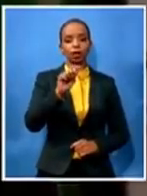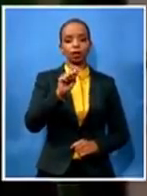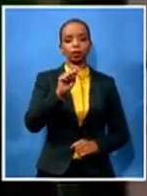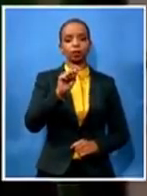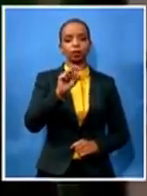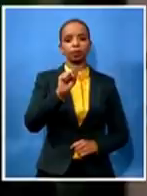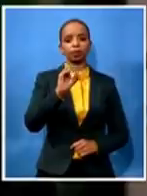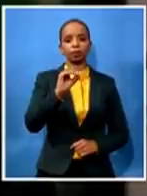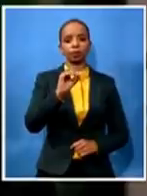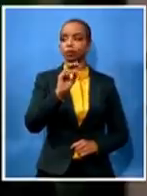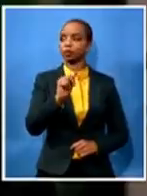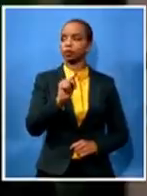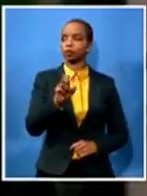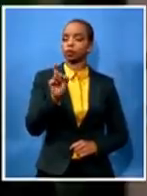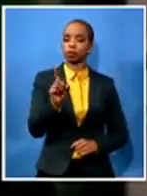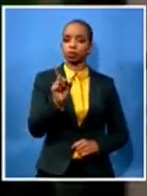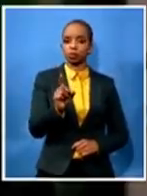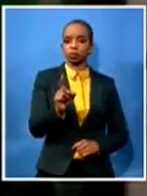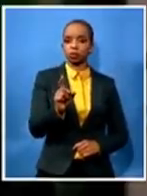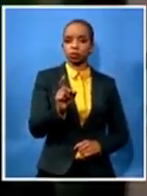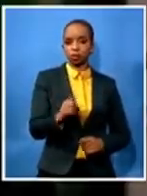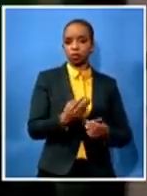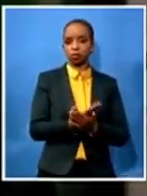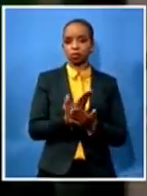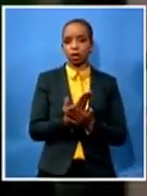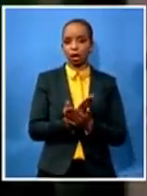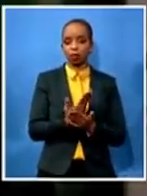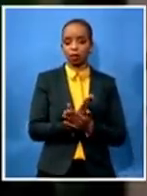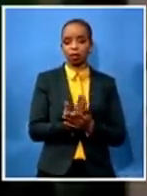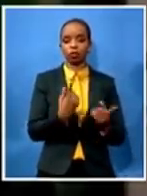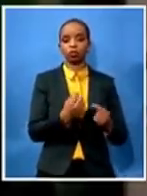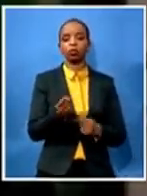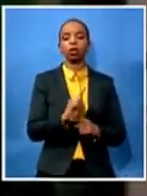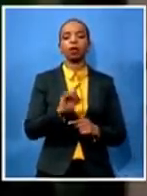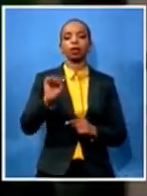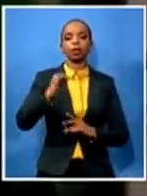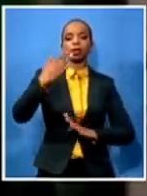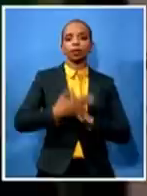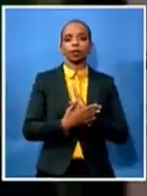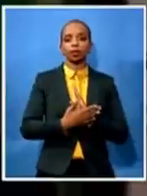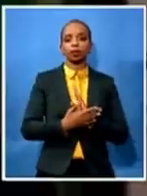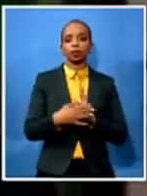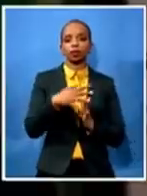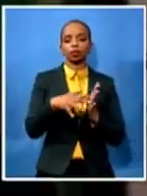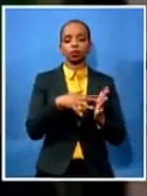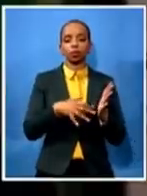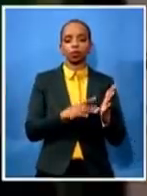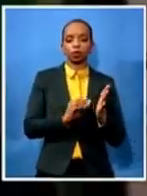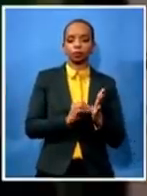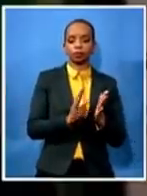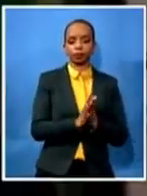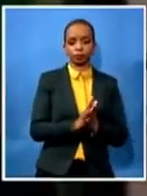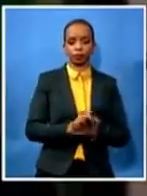to put his side of the story um i've mentioned previously that um